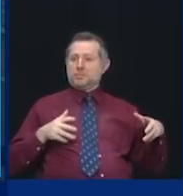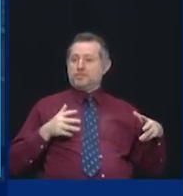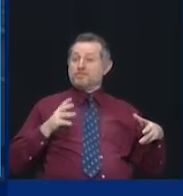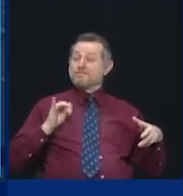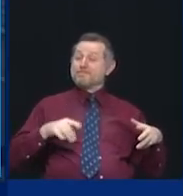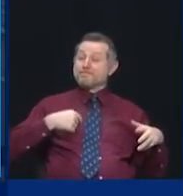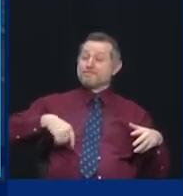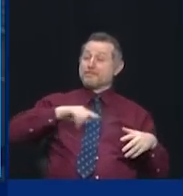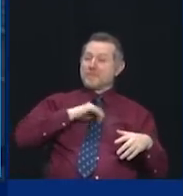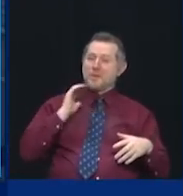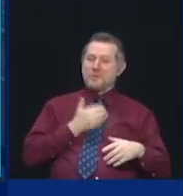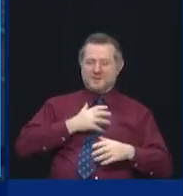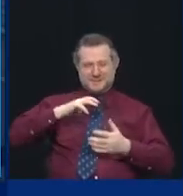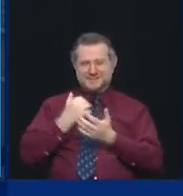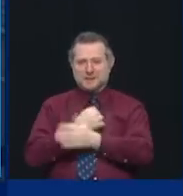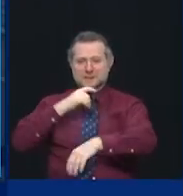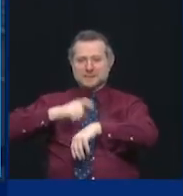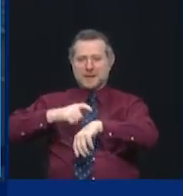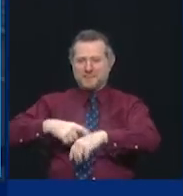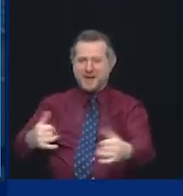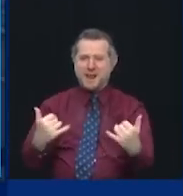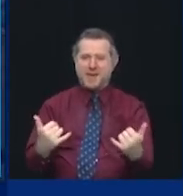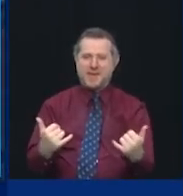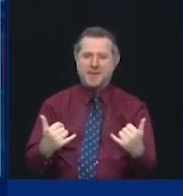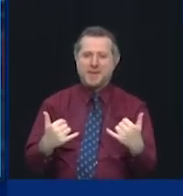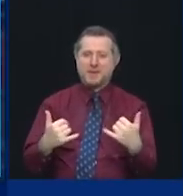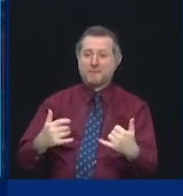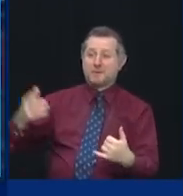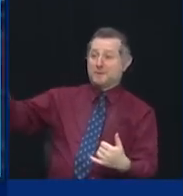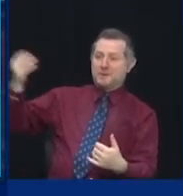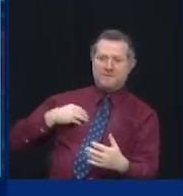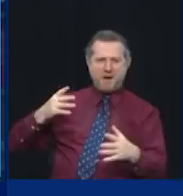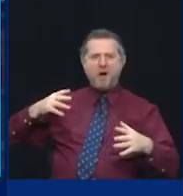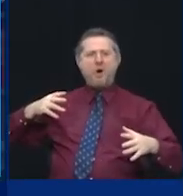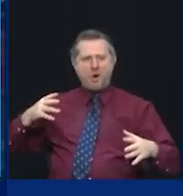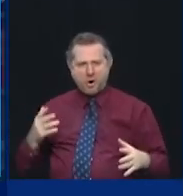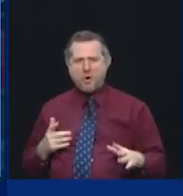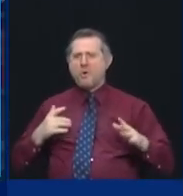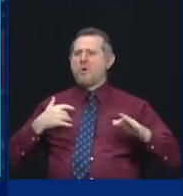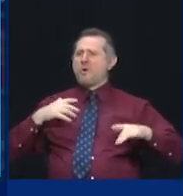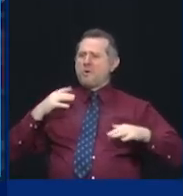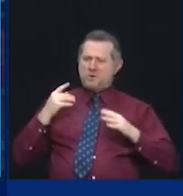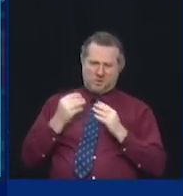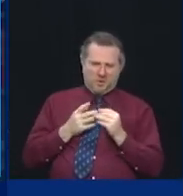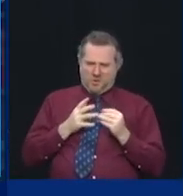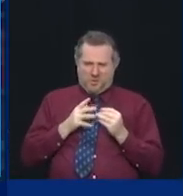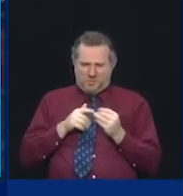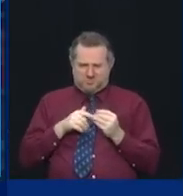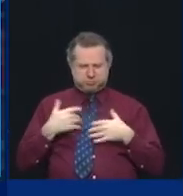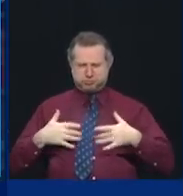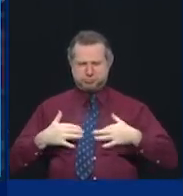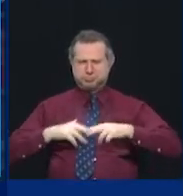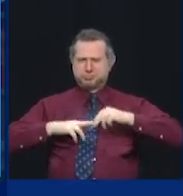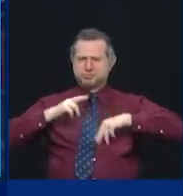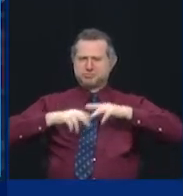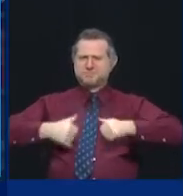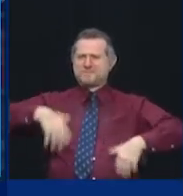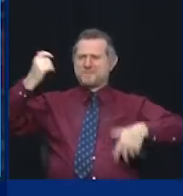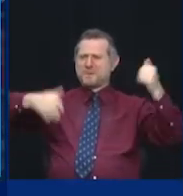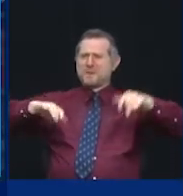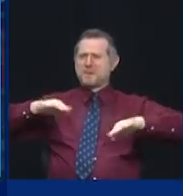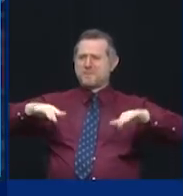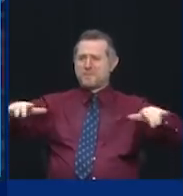to renew that legacy and renew that gift and build back. Is it going to be hard? Yes.